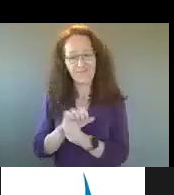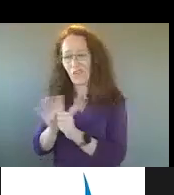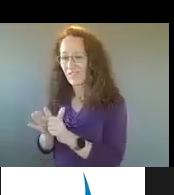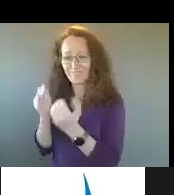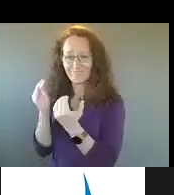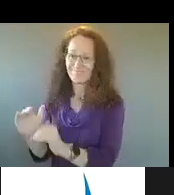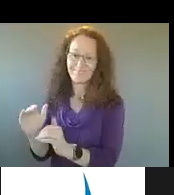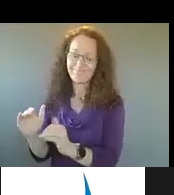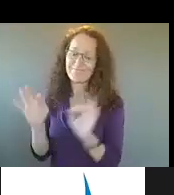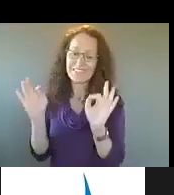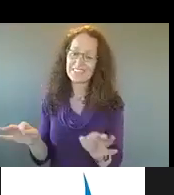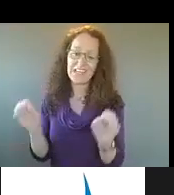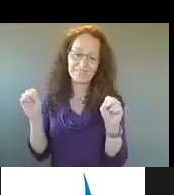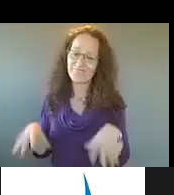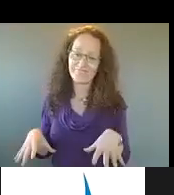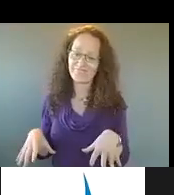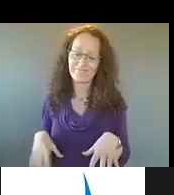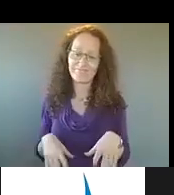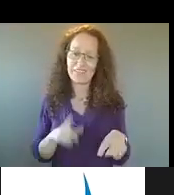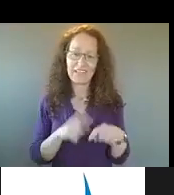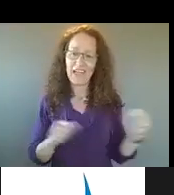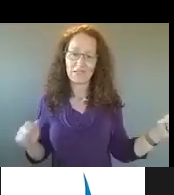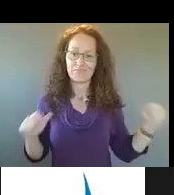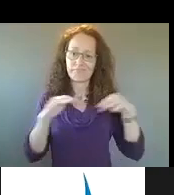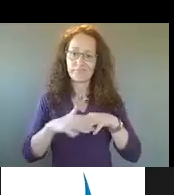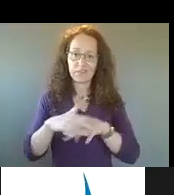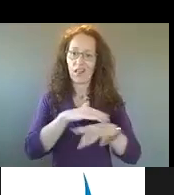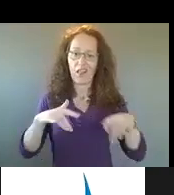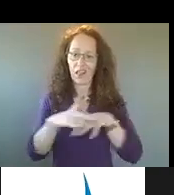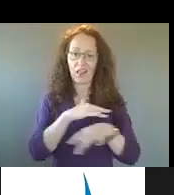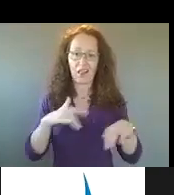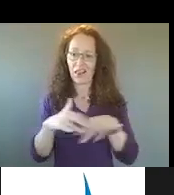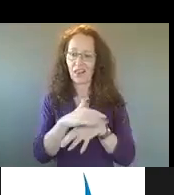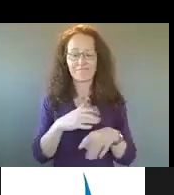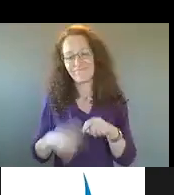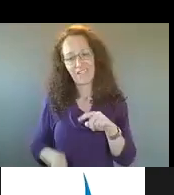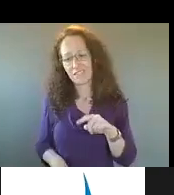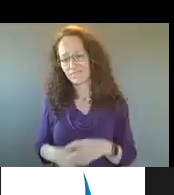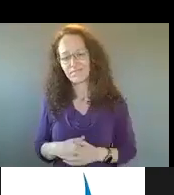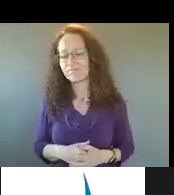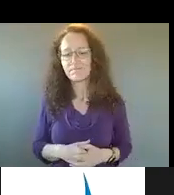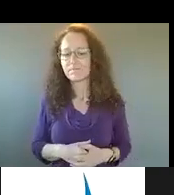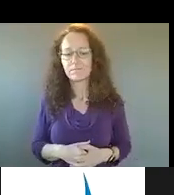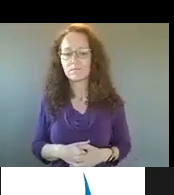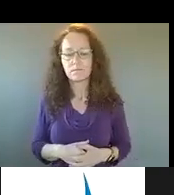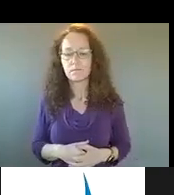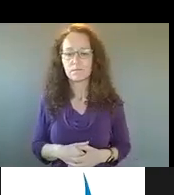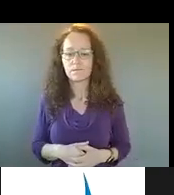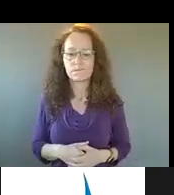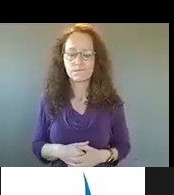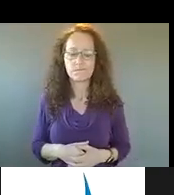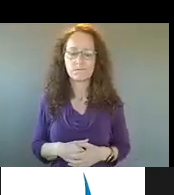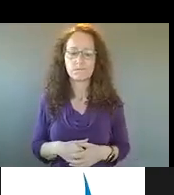we just decided that would not be a great idea, um, to having, you know, large groups of outreach staff, um, and community members,